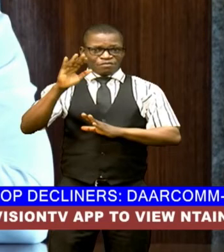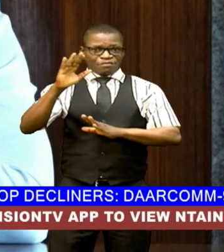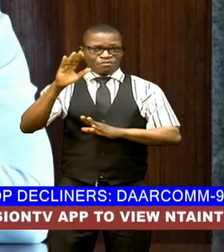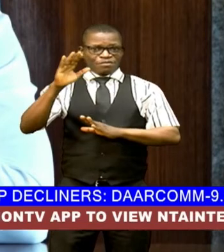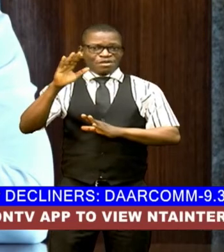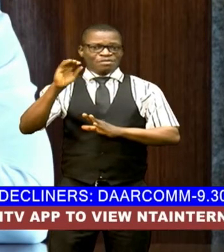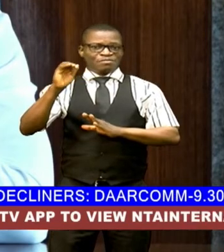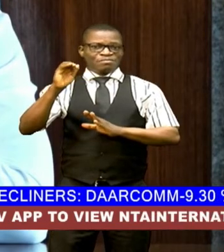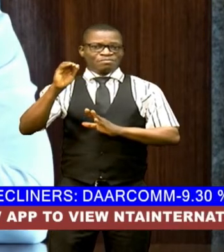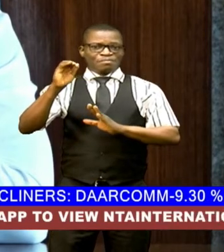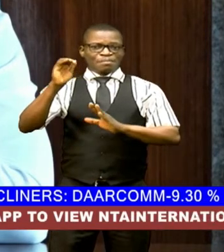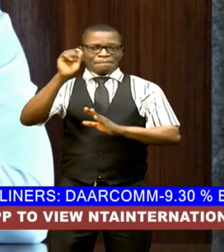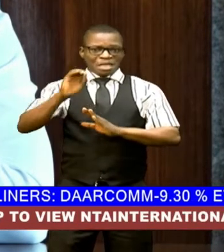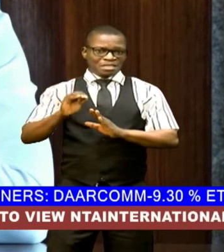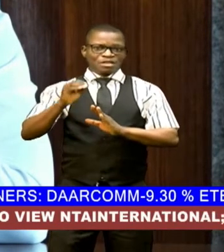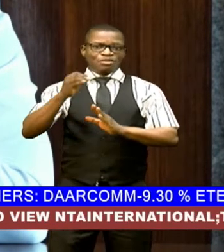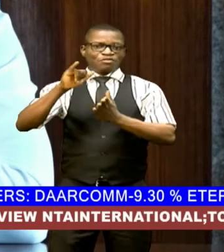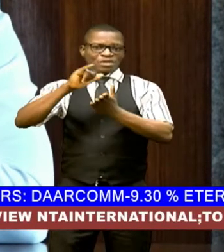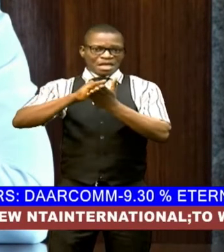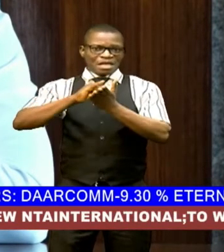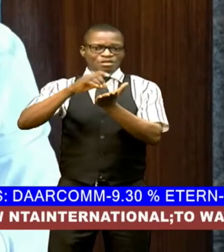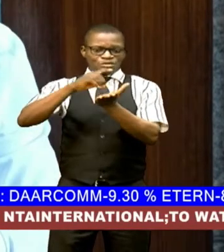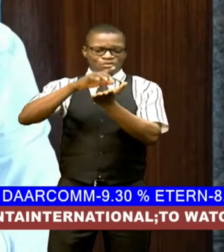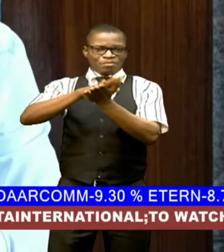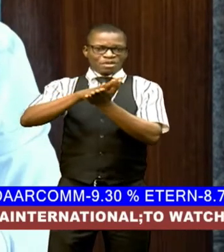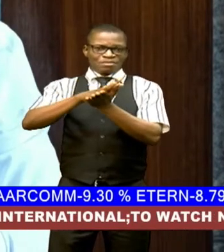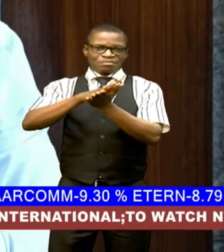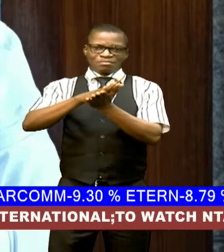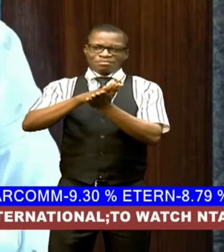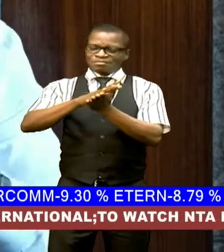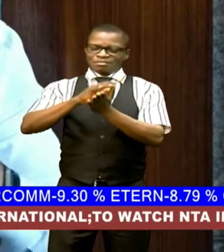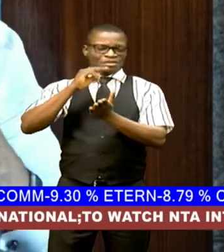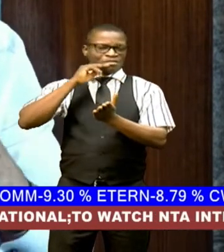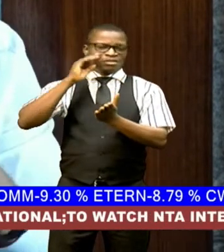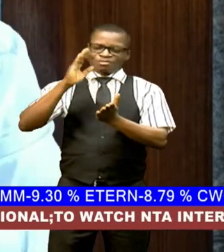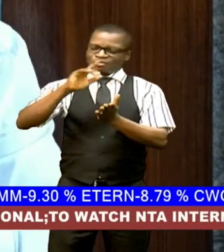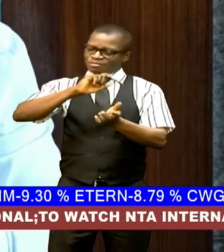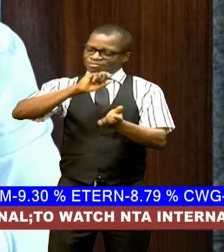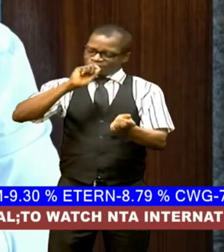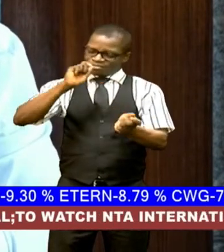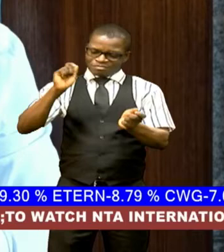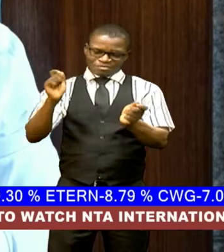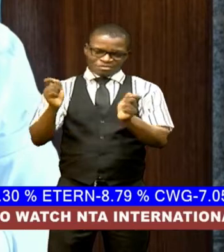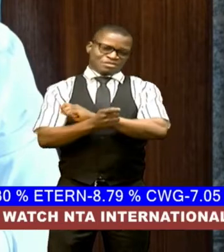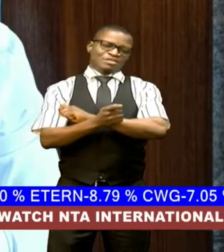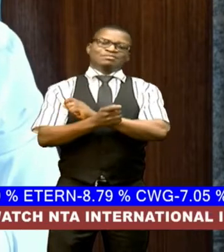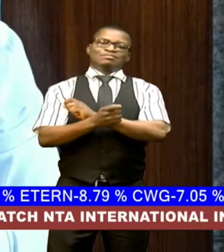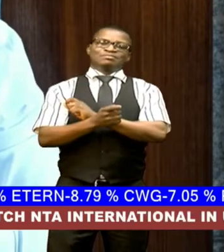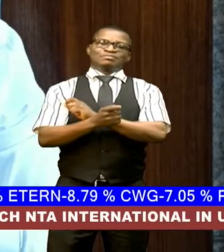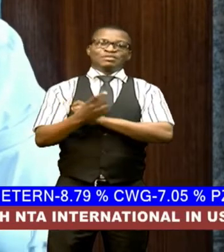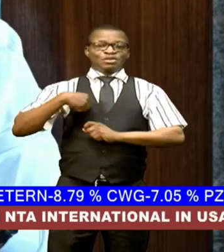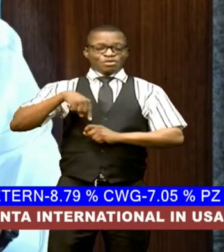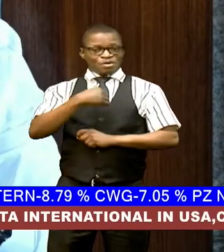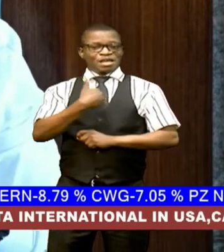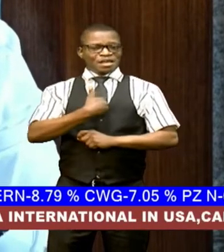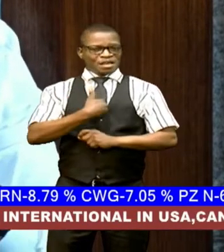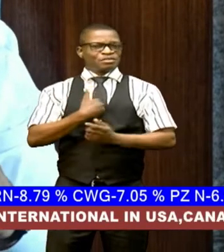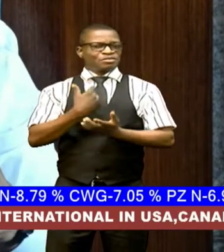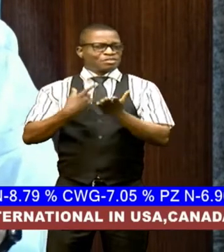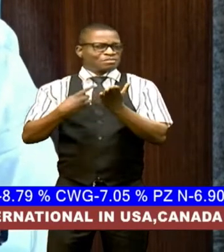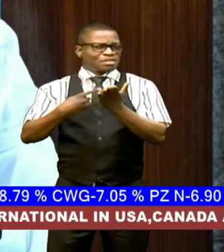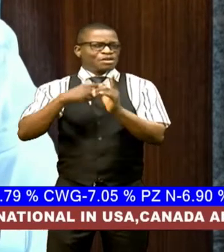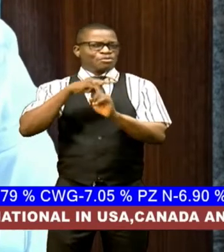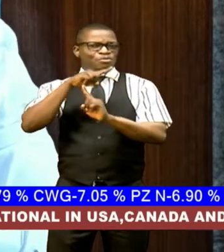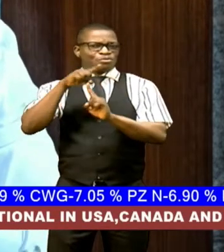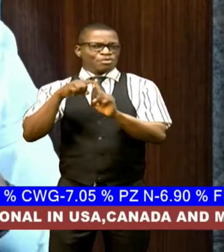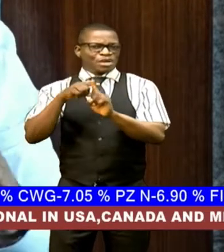it will not be the same nigerian we have had instances where reforms were carried